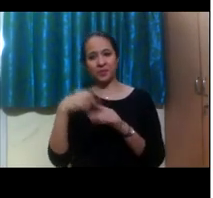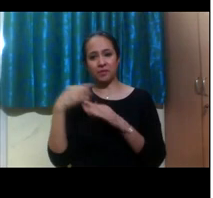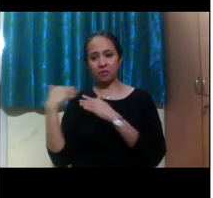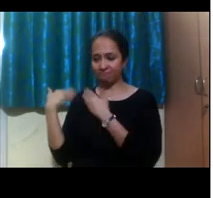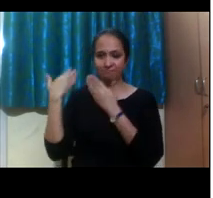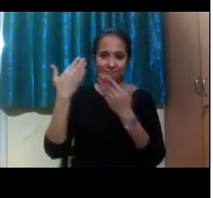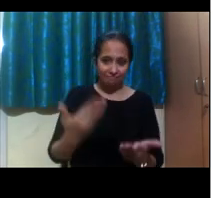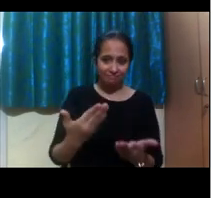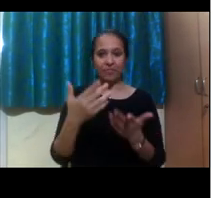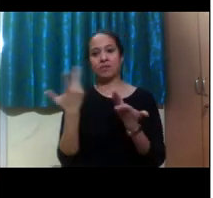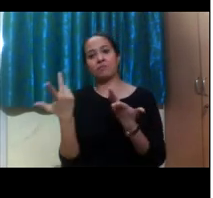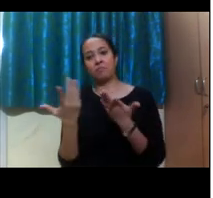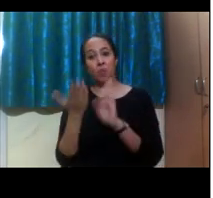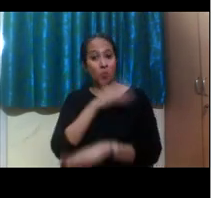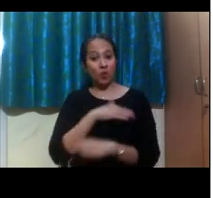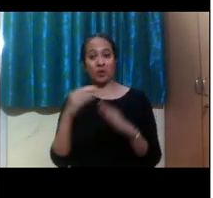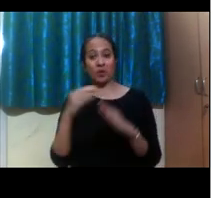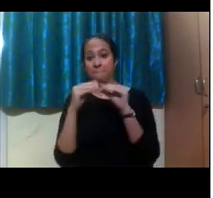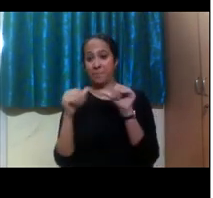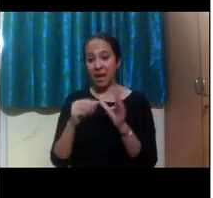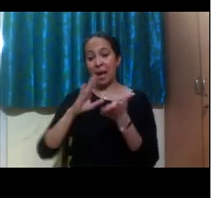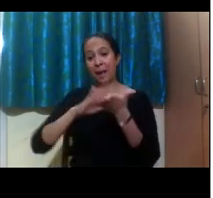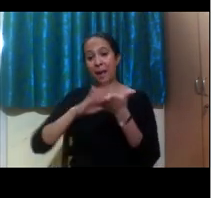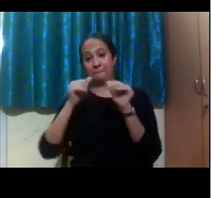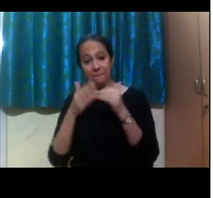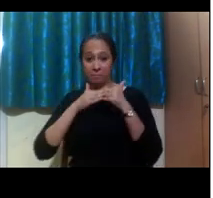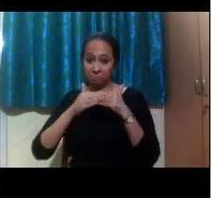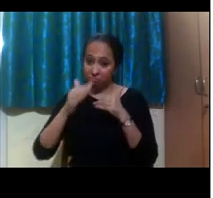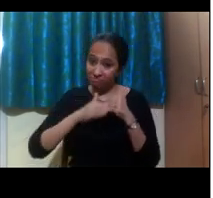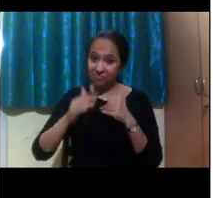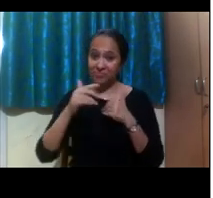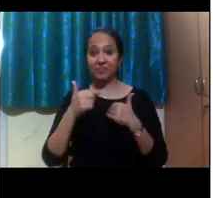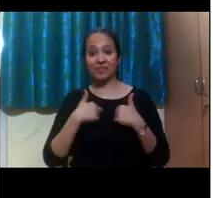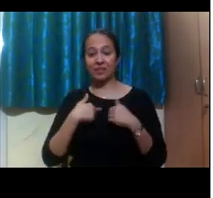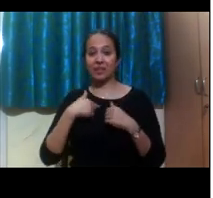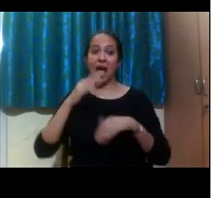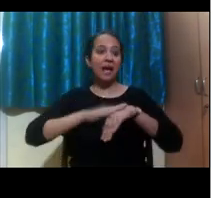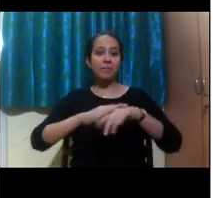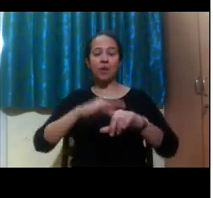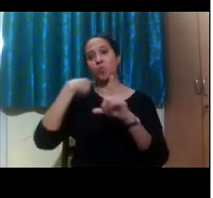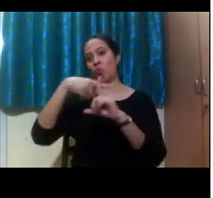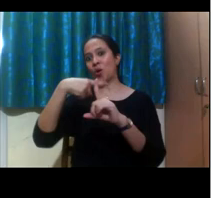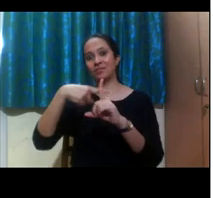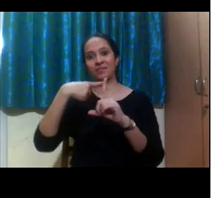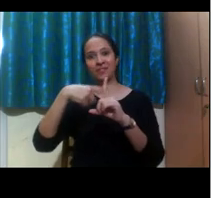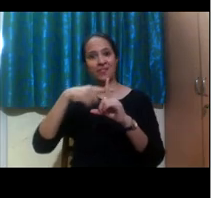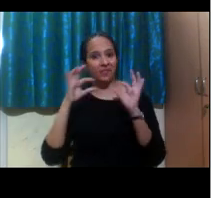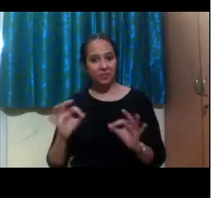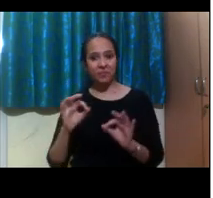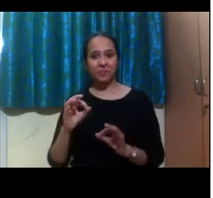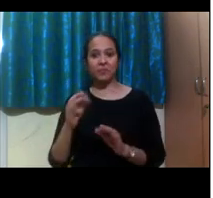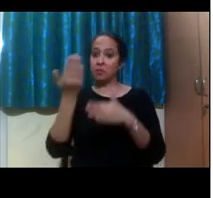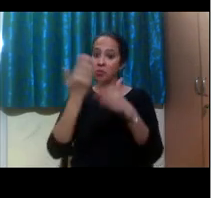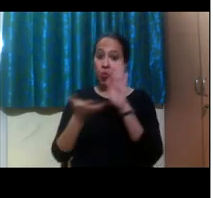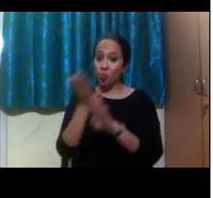my undergraduate and my grad career, I've had positive experiences. So like during my undergrad